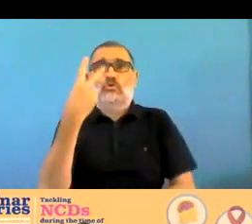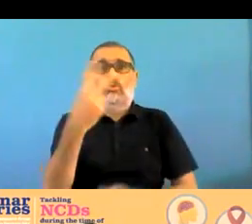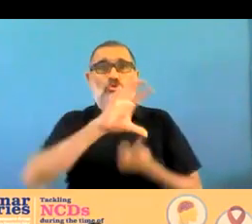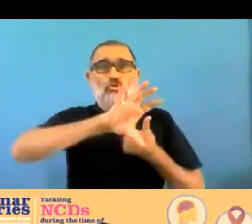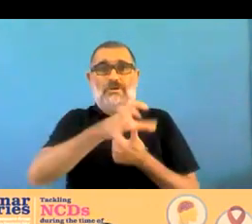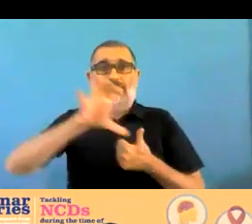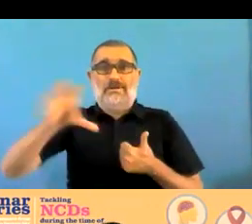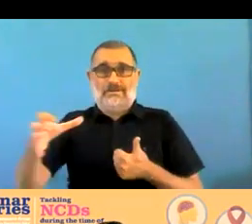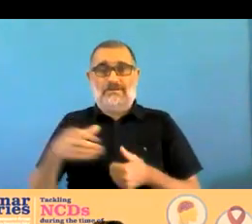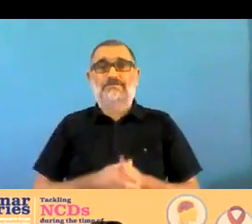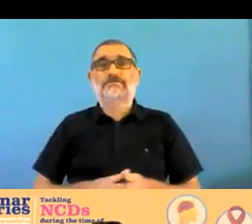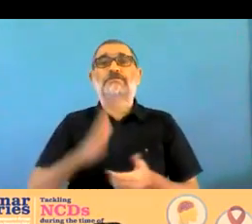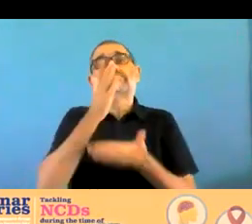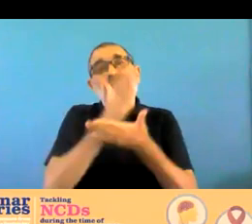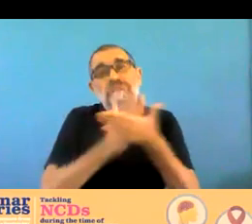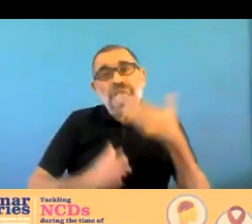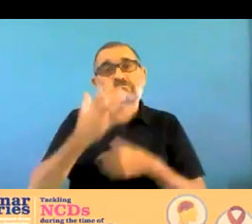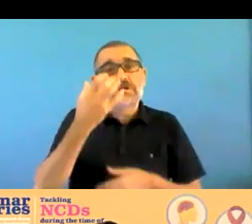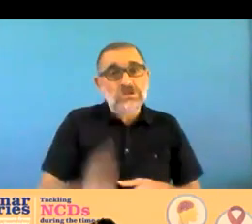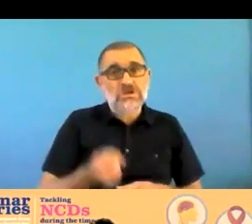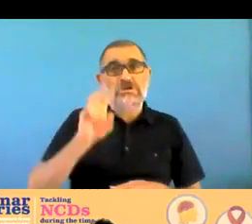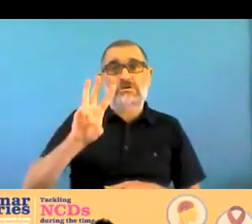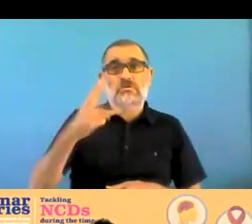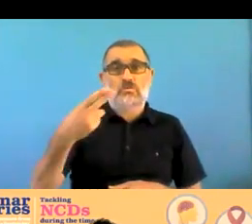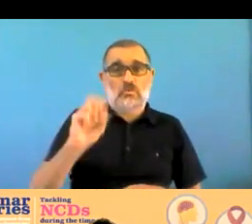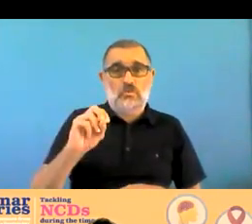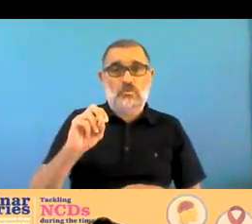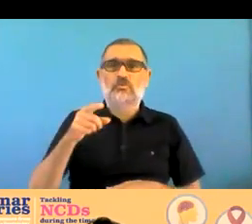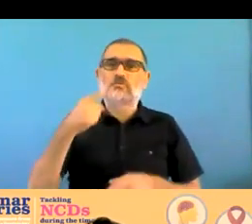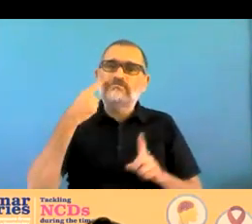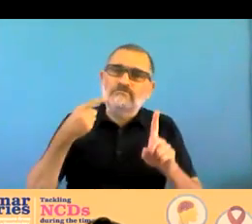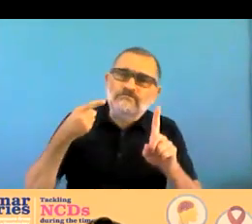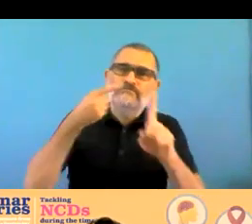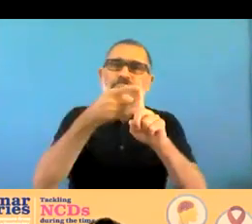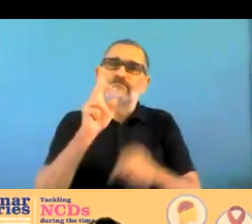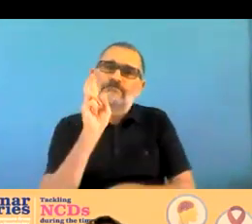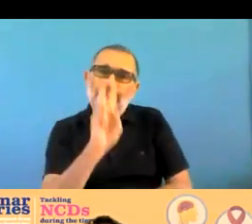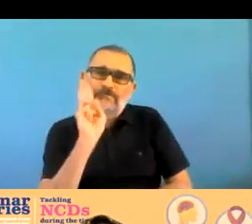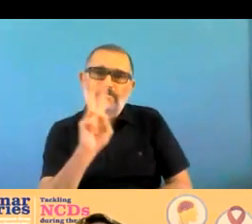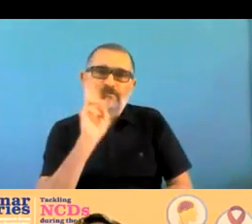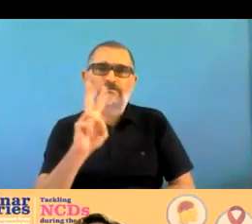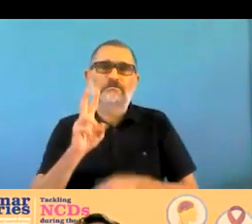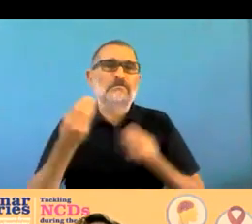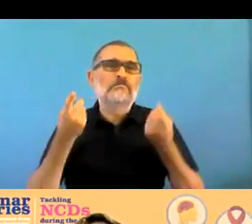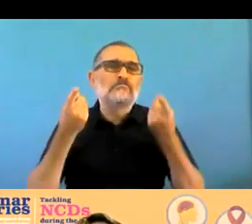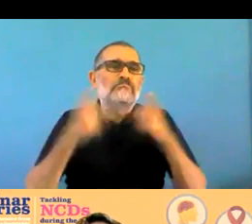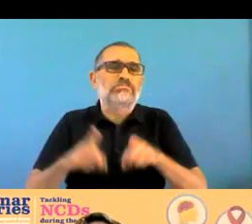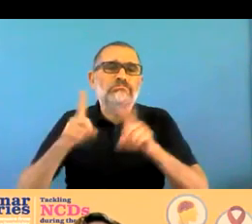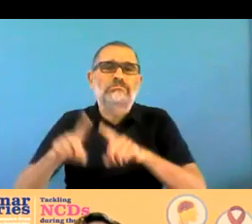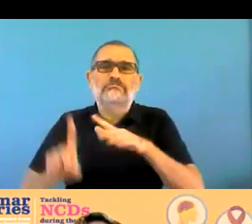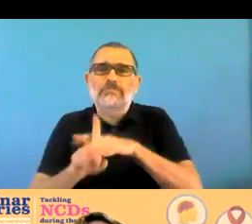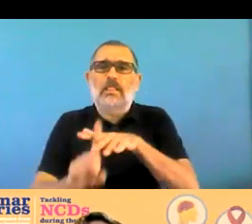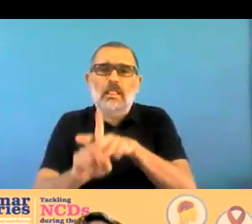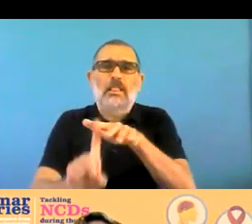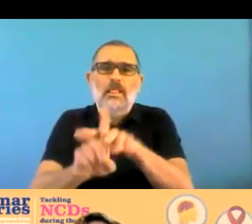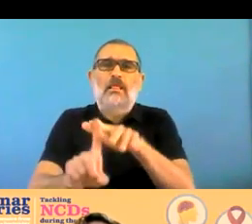based on data but we don't always get into the specific details of each country can you see my screen